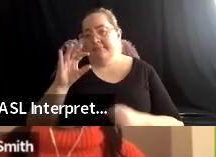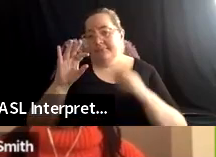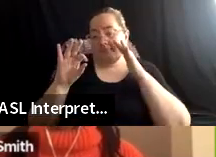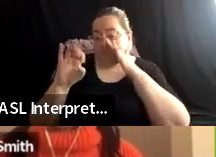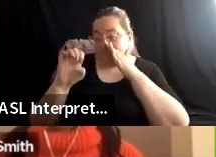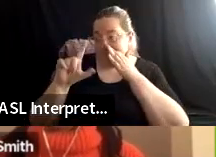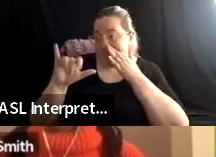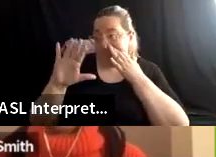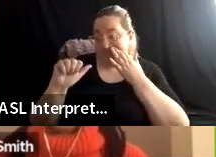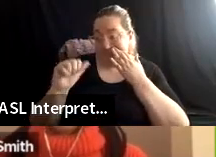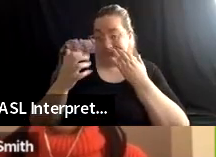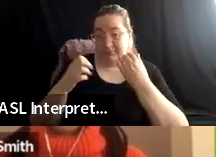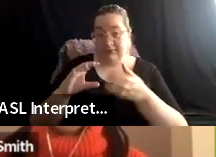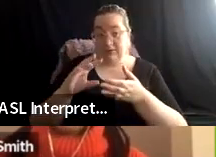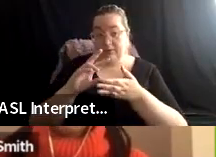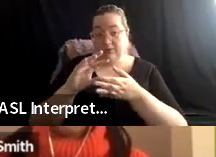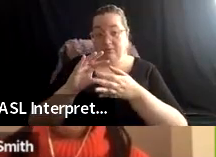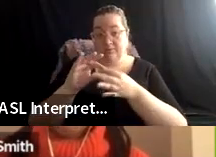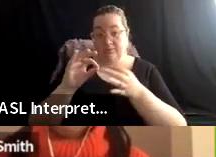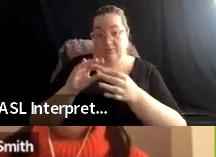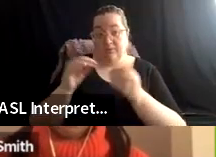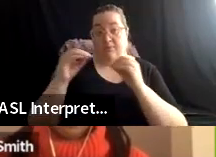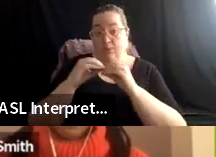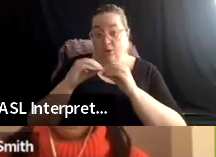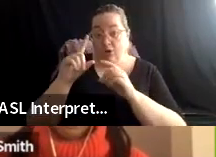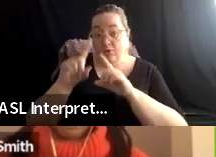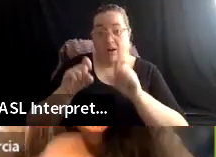or, uh, kind of move on to our next points?